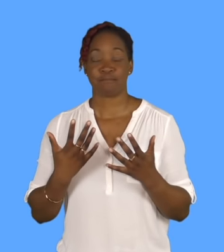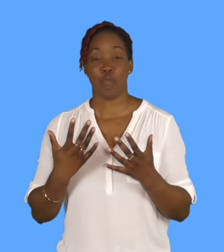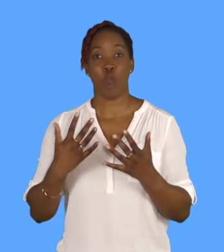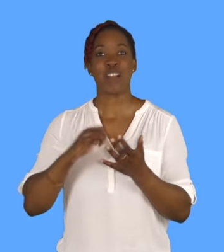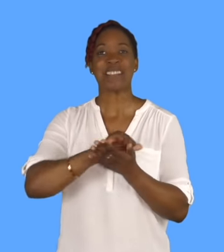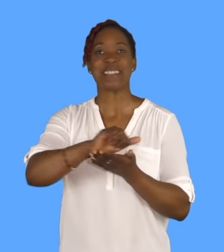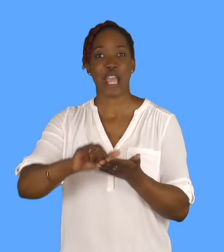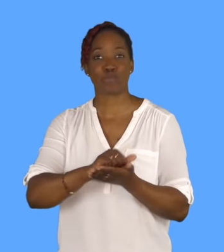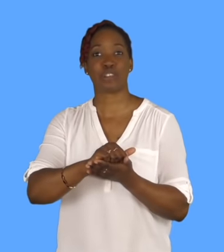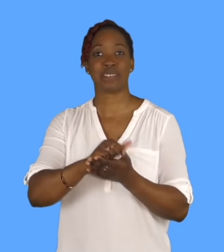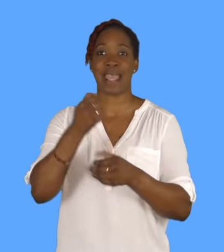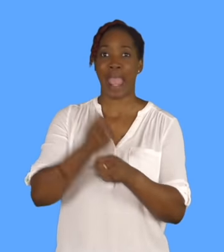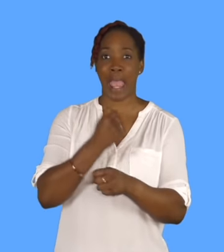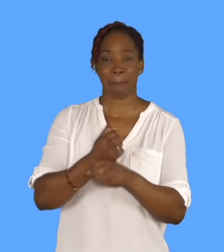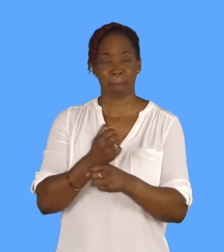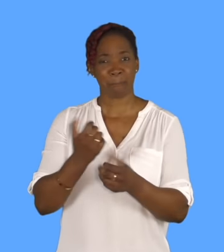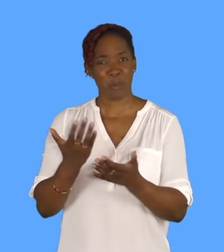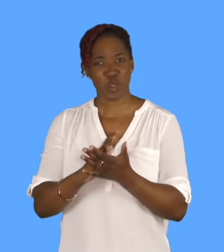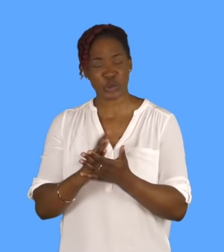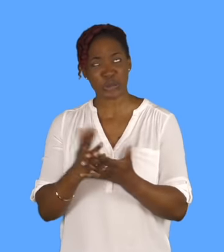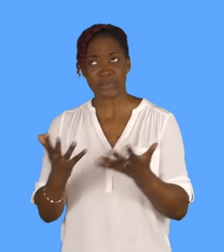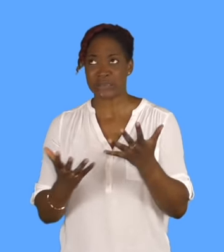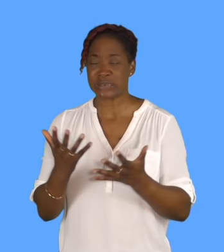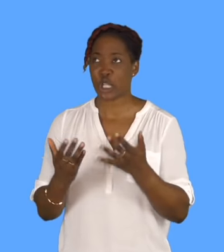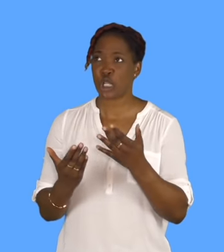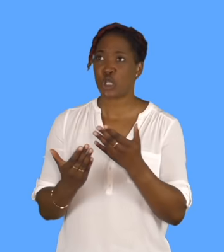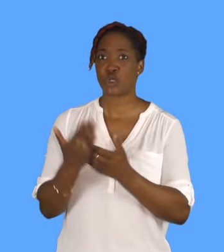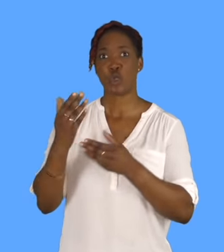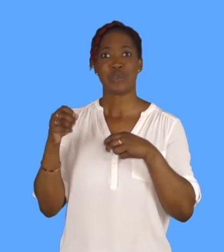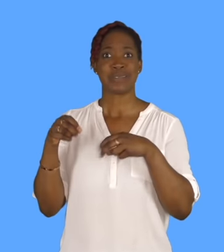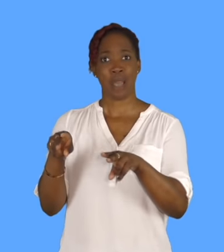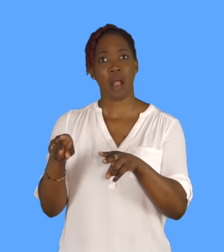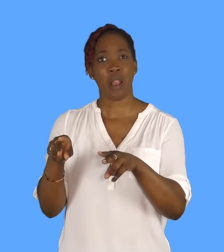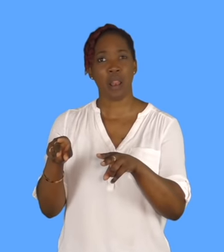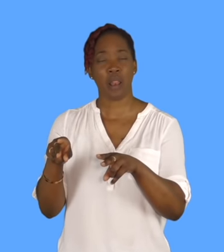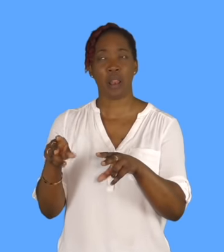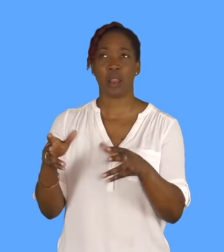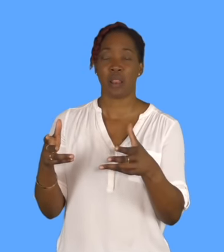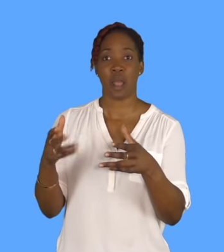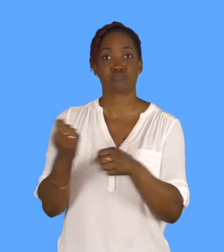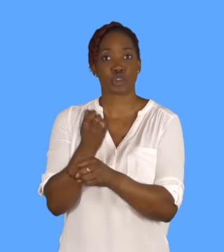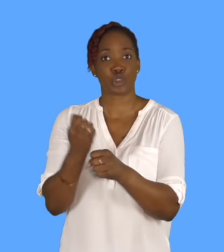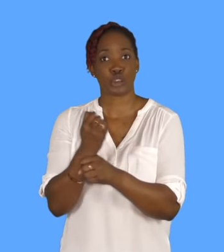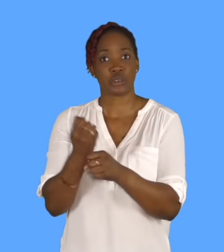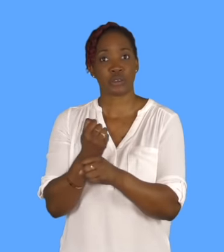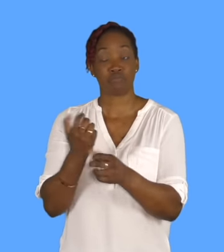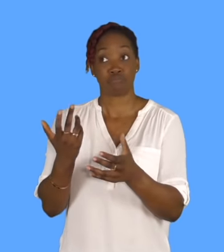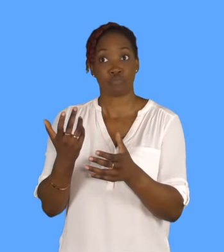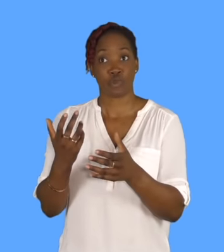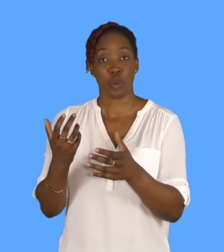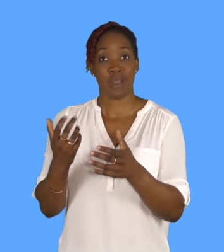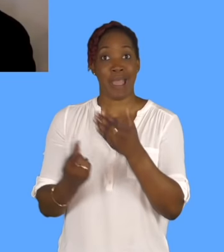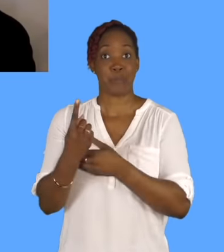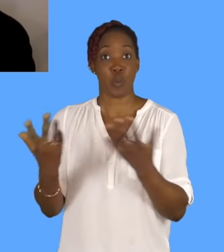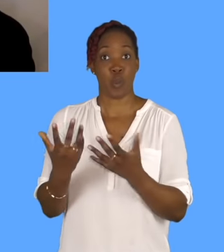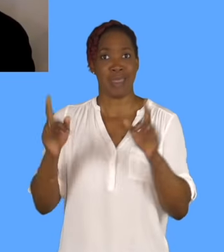style of productions that are getting done in India, gritty, true life kind of things, and they've